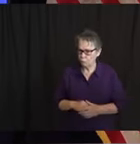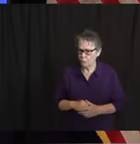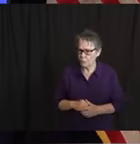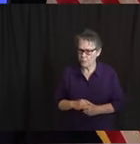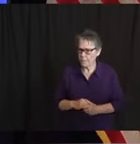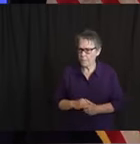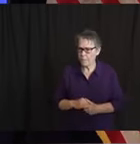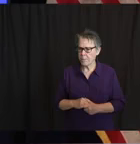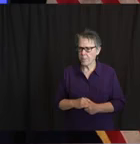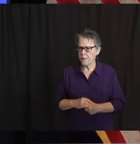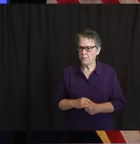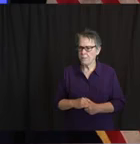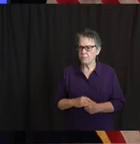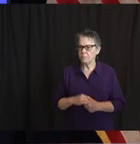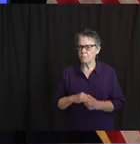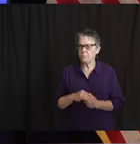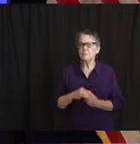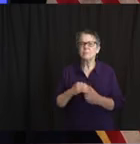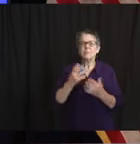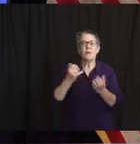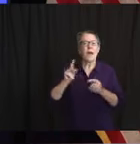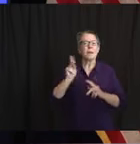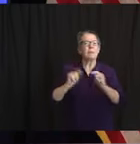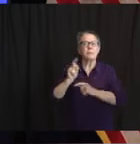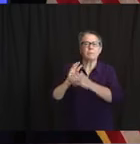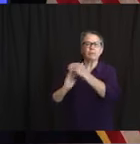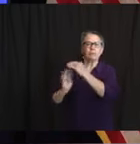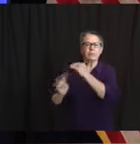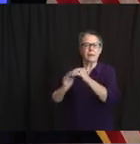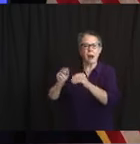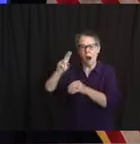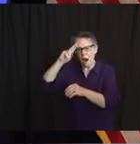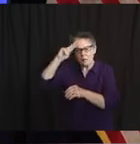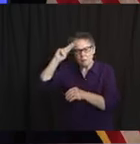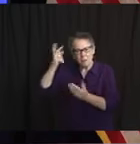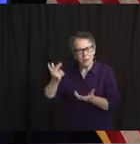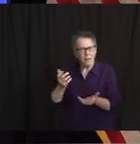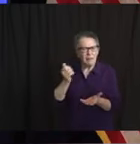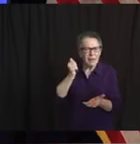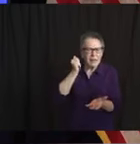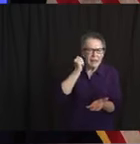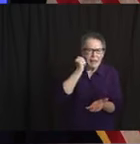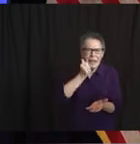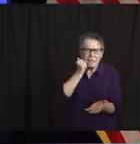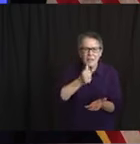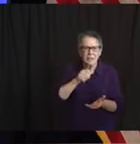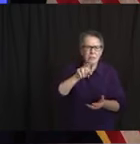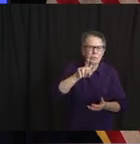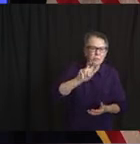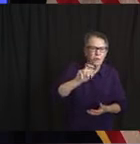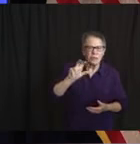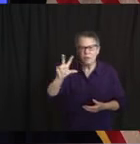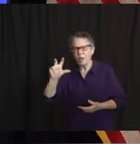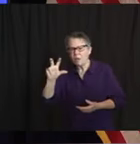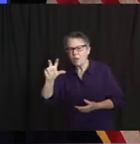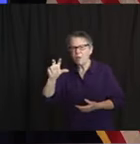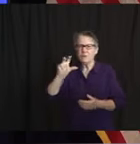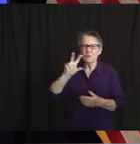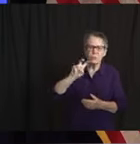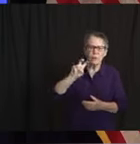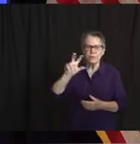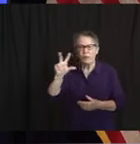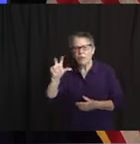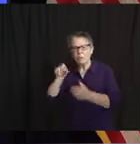to 300 range every day. Yeah, I think we remind everyone every single day, if you want to point to one